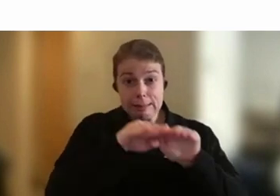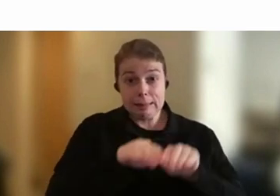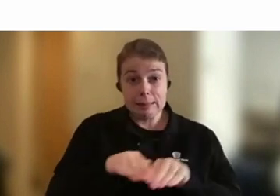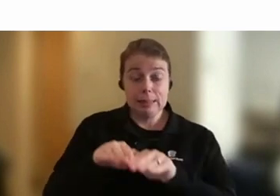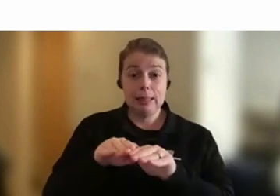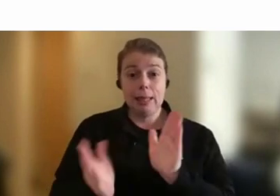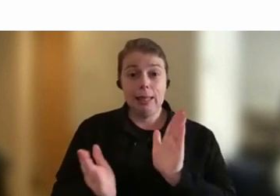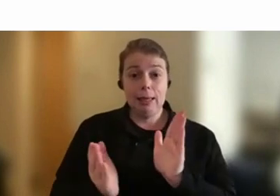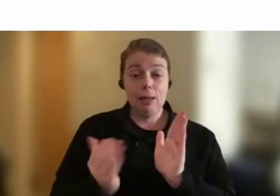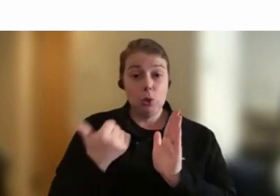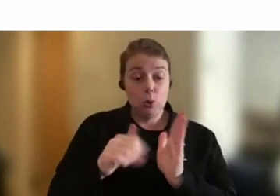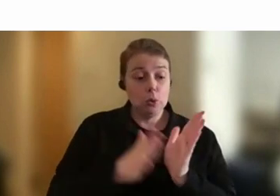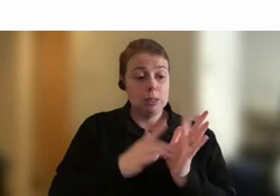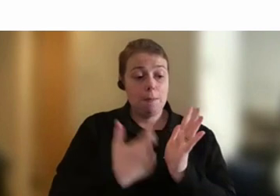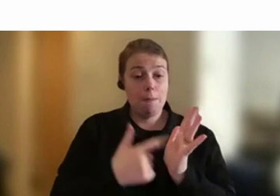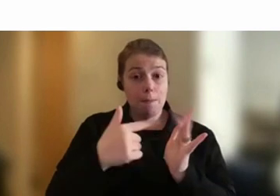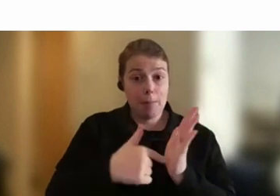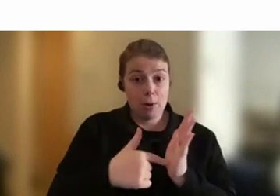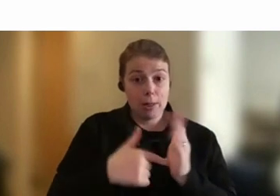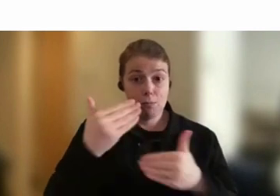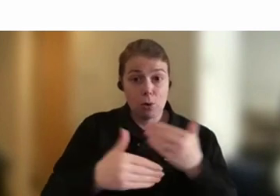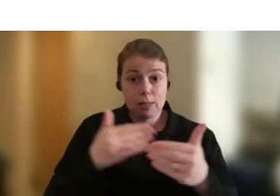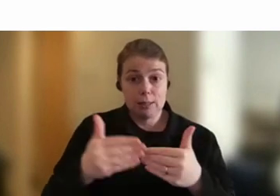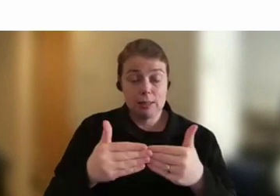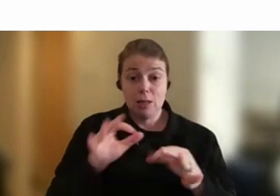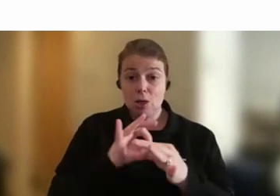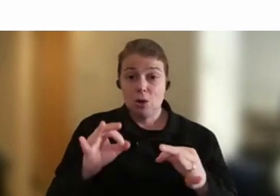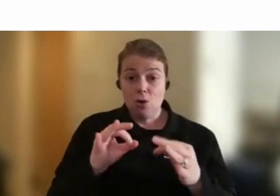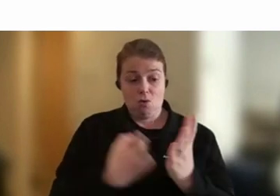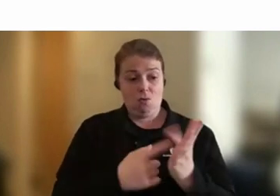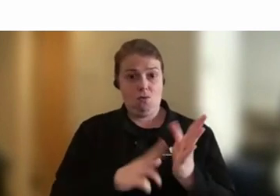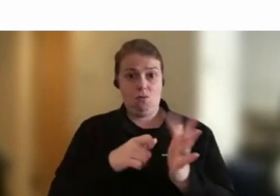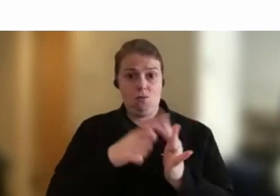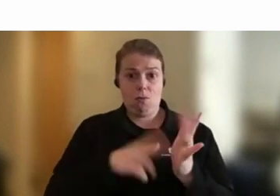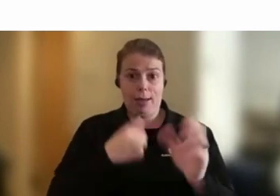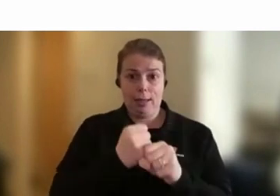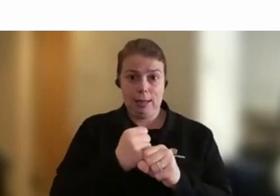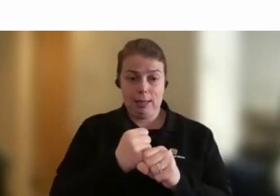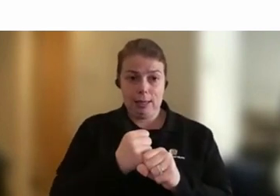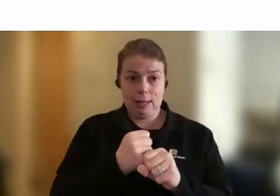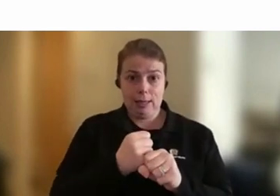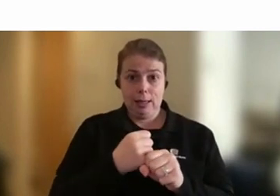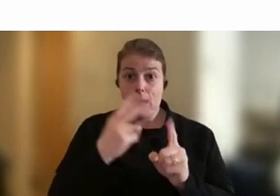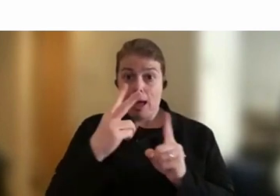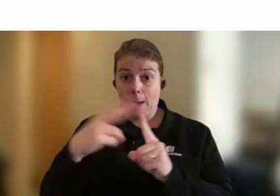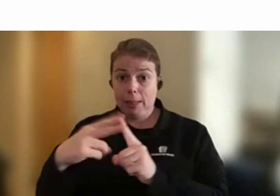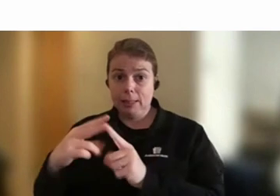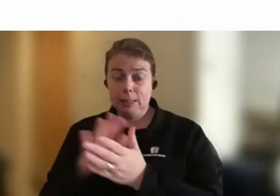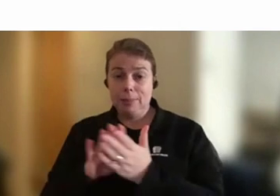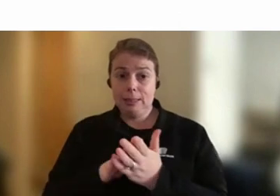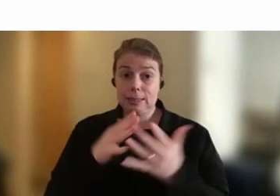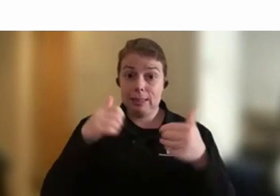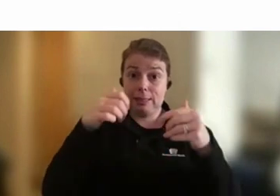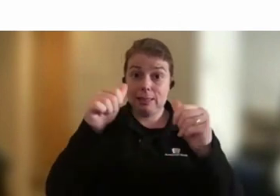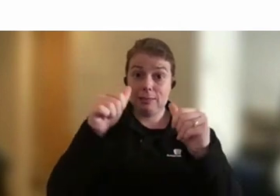process? Not ranking applicants means the merit of successful candidate or candidates is often decided by one